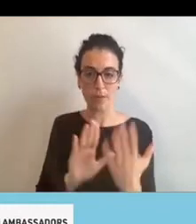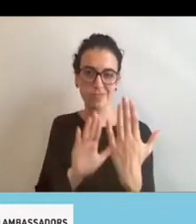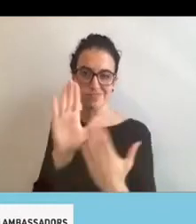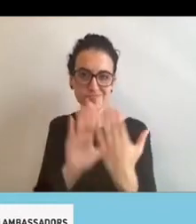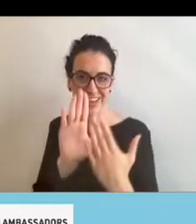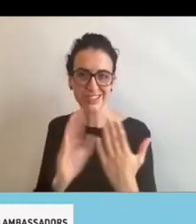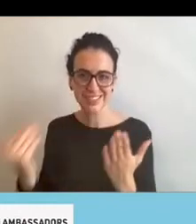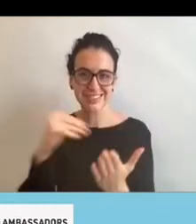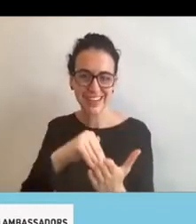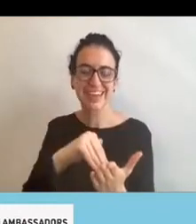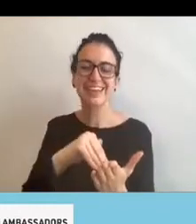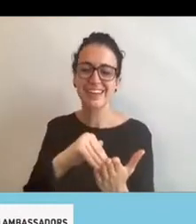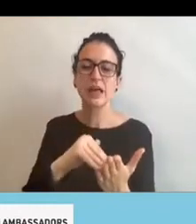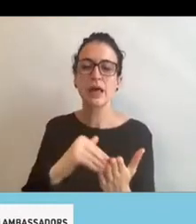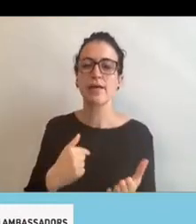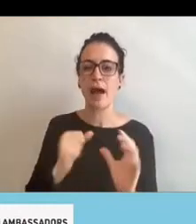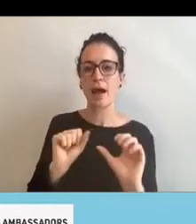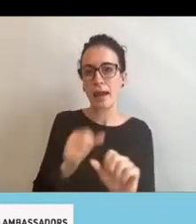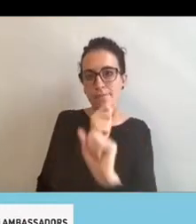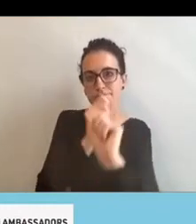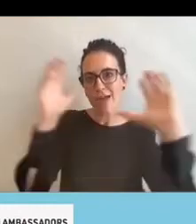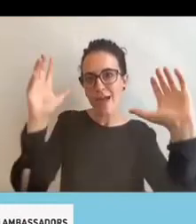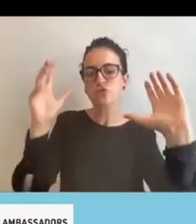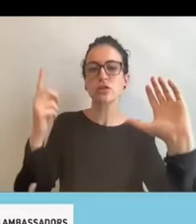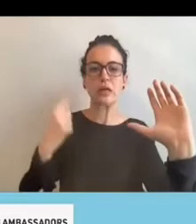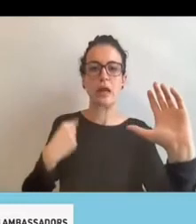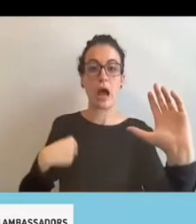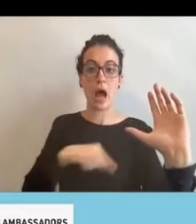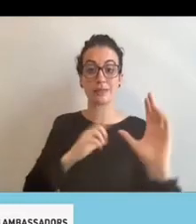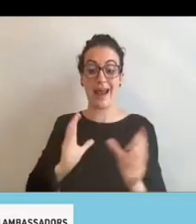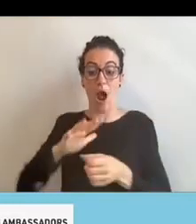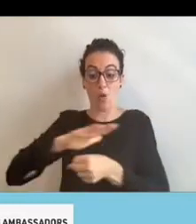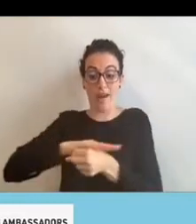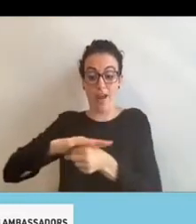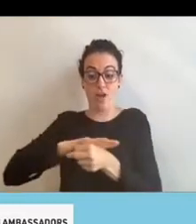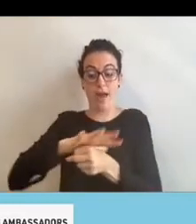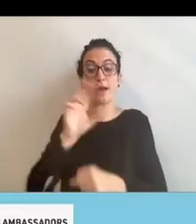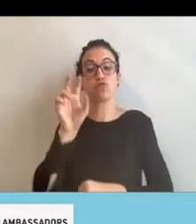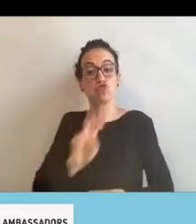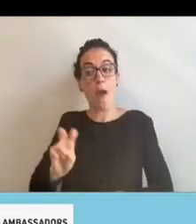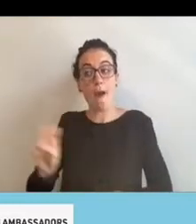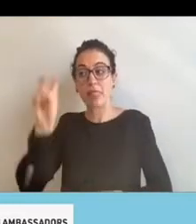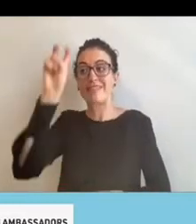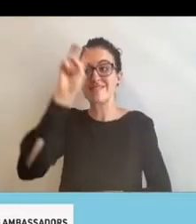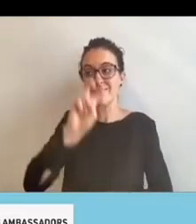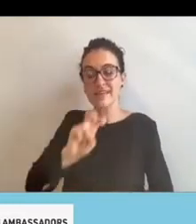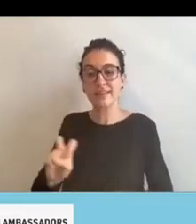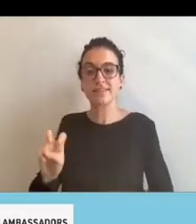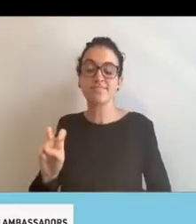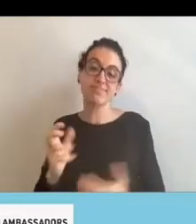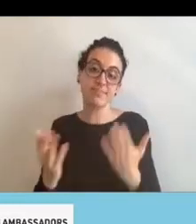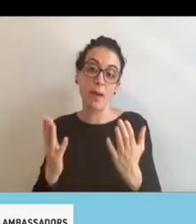I can see all of us traveling within our regions, meaning, you know, in Columbus.